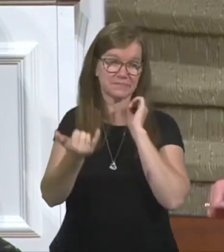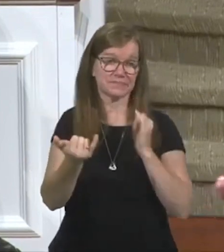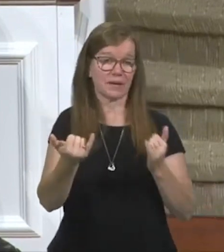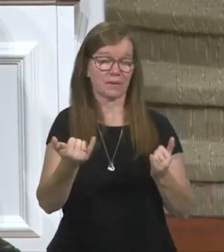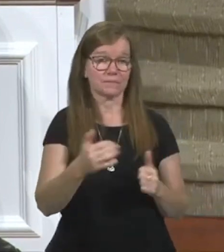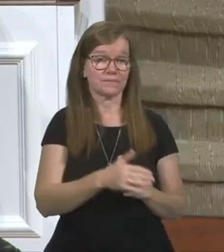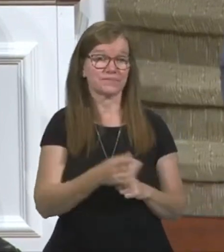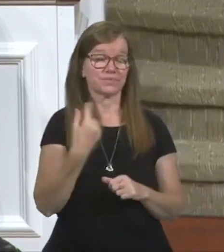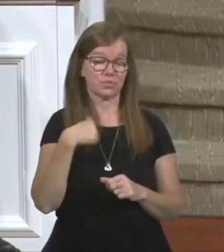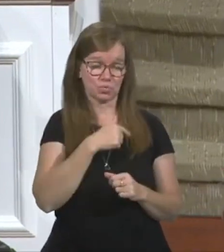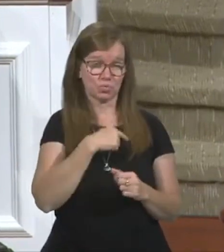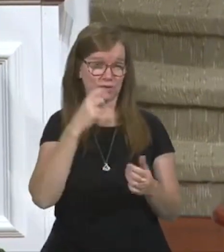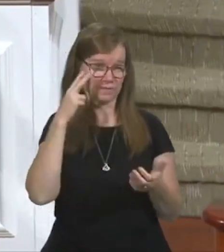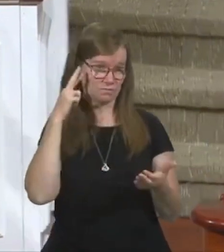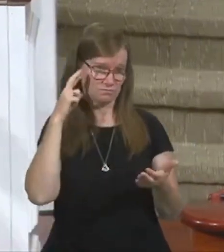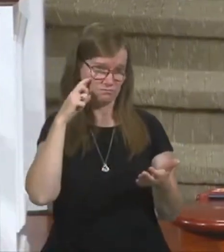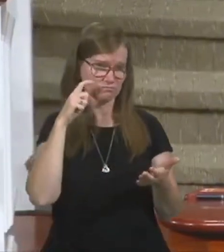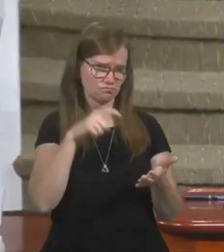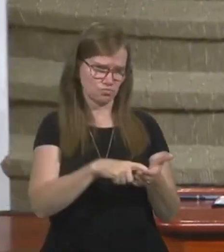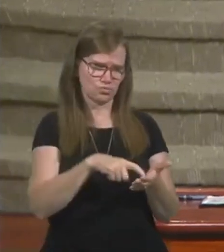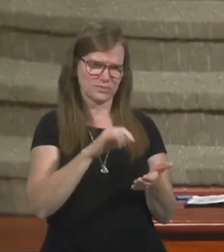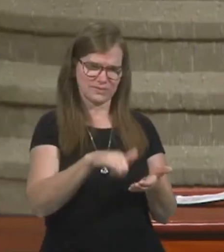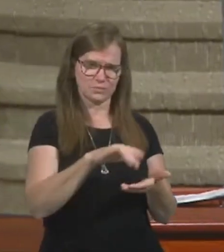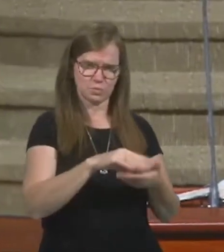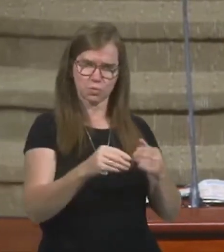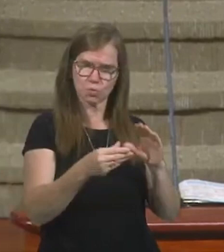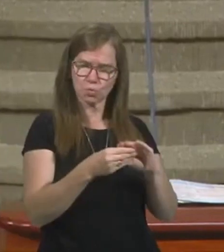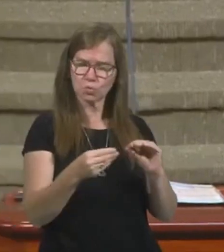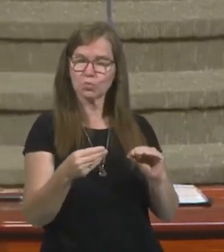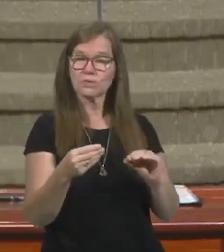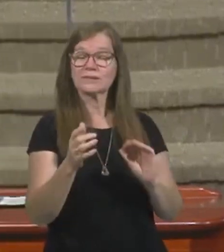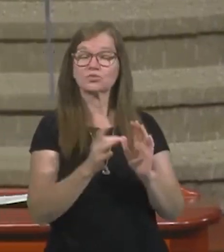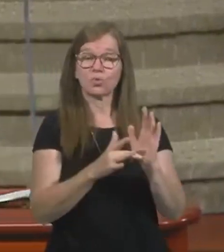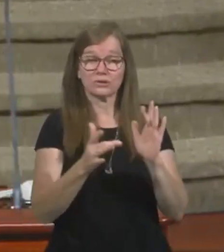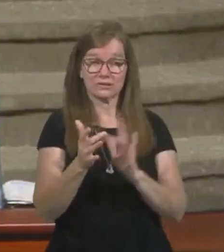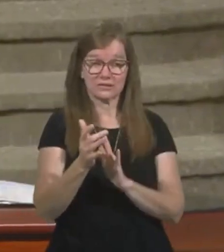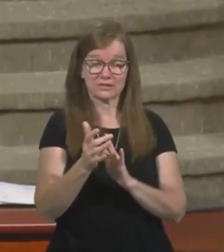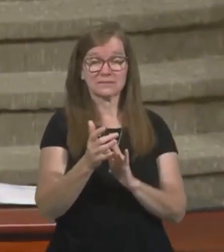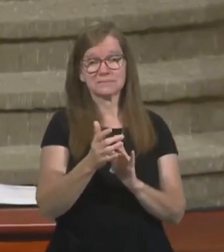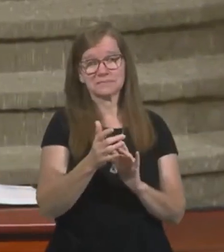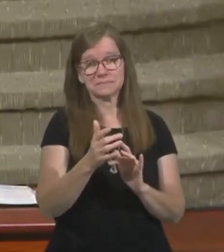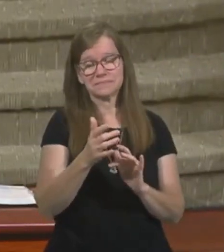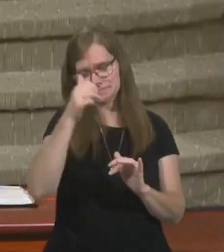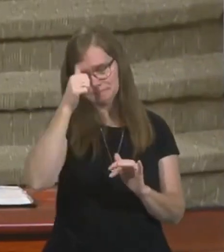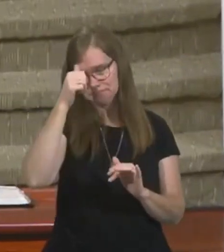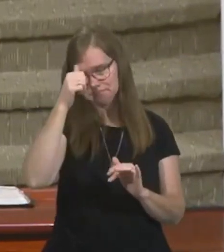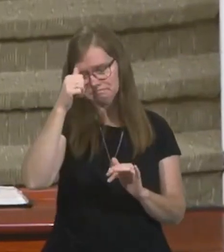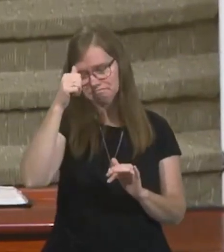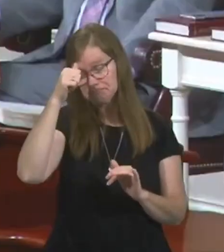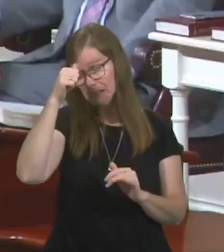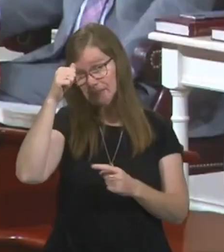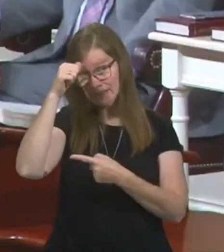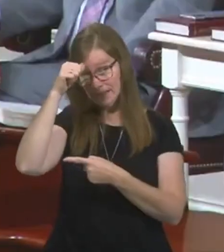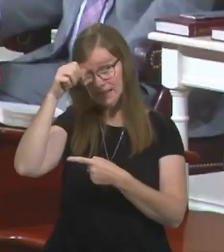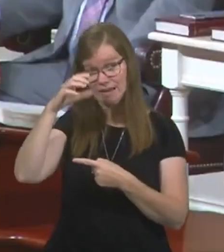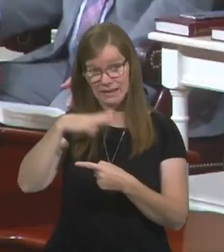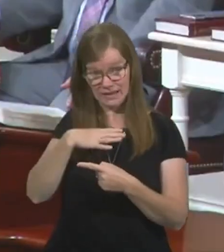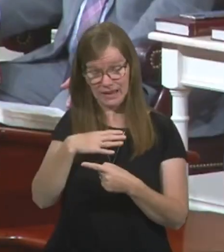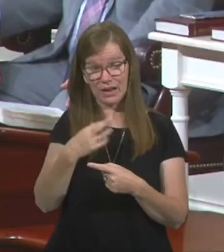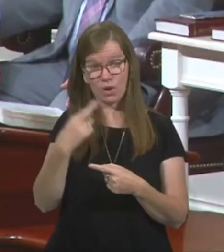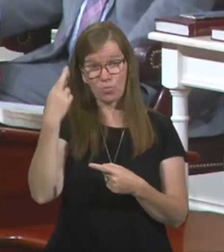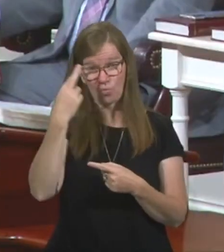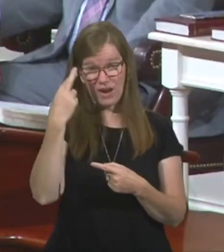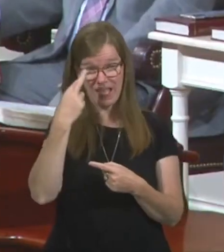Now, we see that this is the story. Now, Jesus turns the story. So basically, a guy has realized